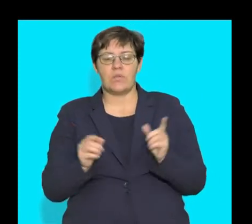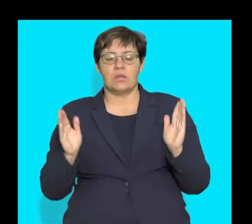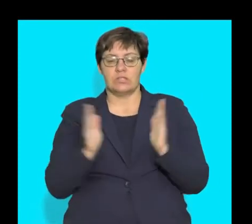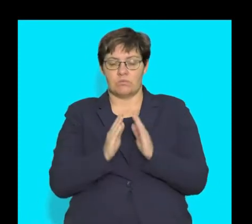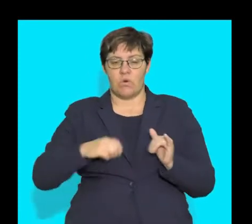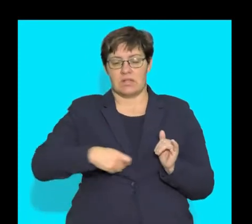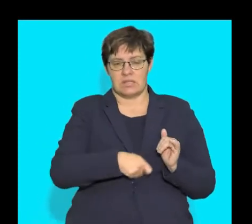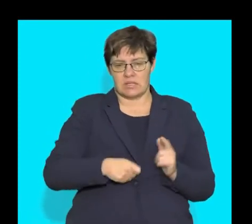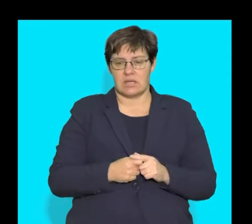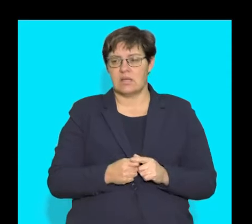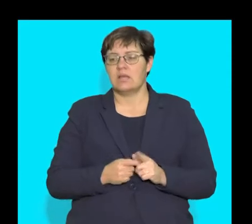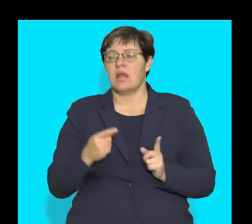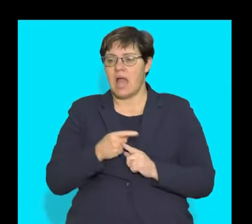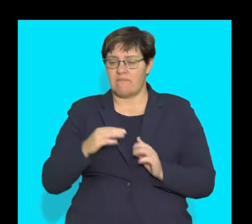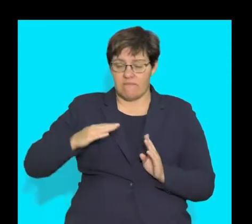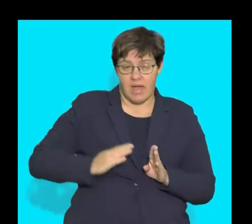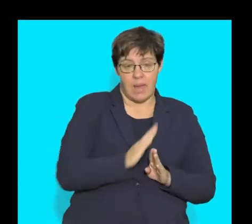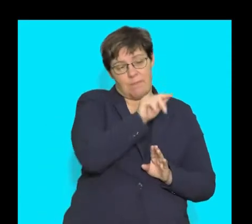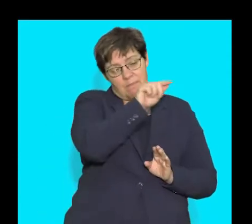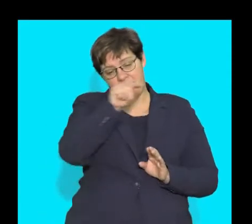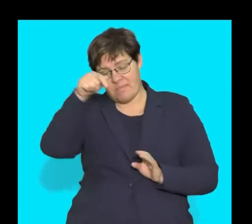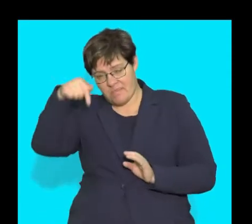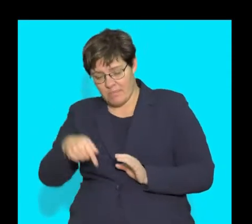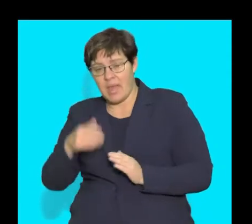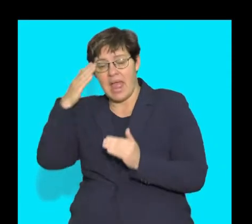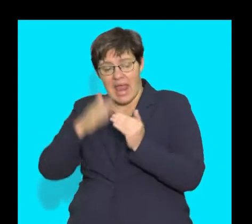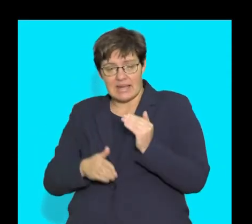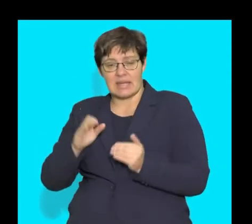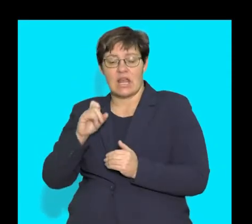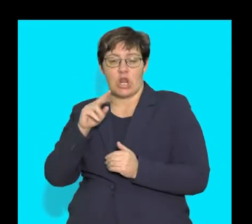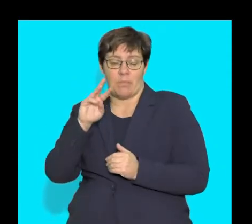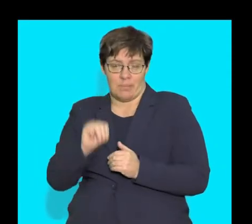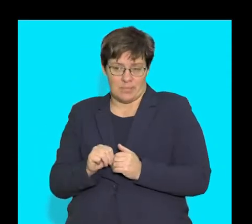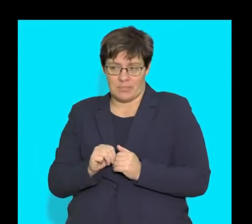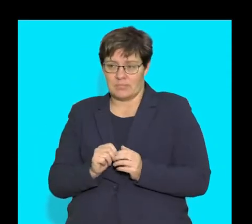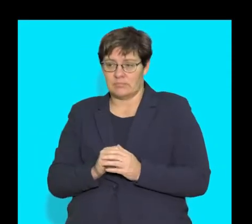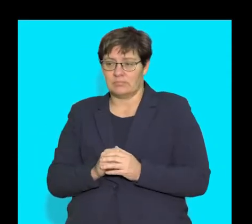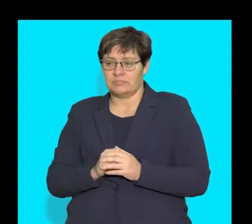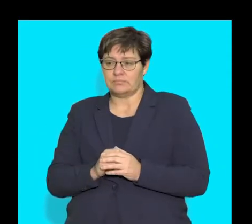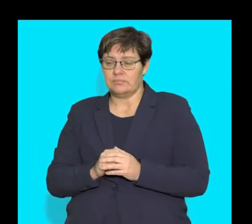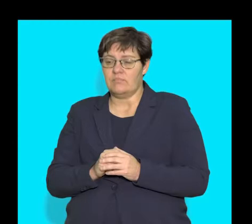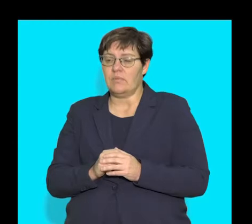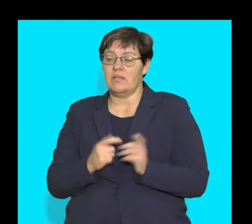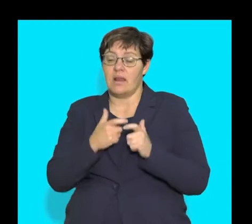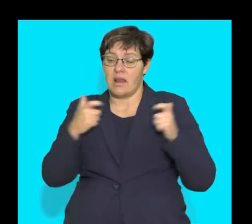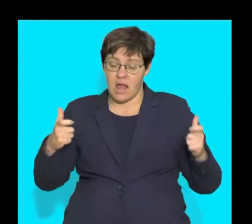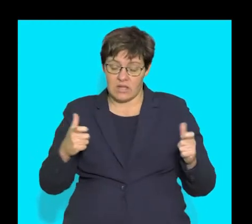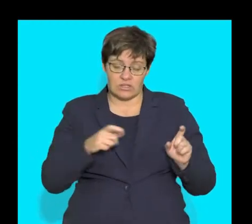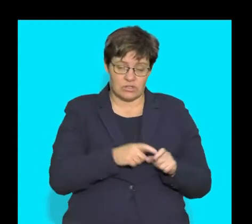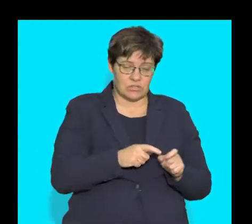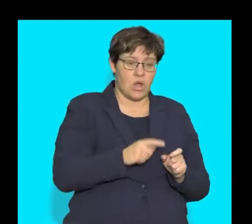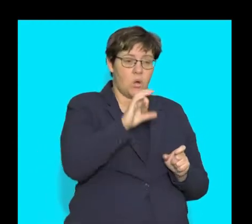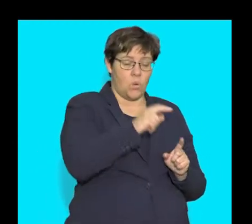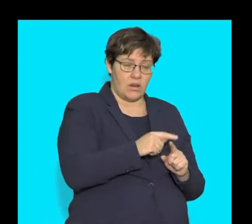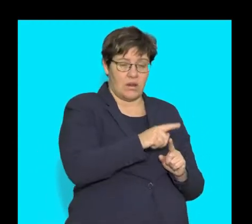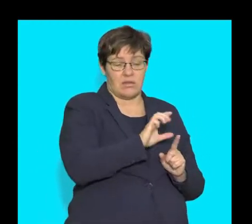intestine as the jejunum, ending with the ileum. We then point to the large intestine